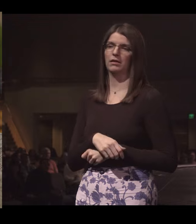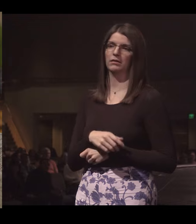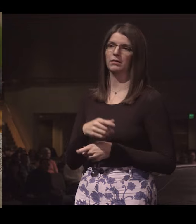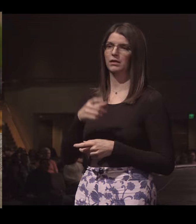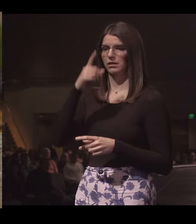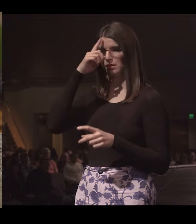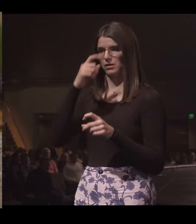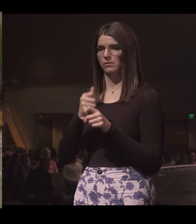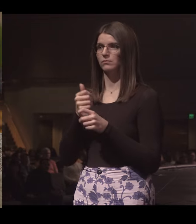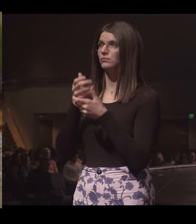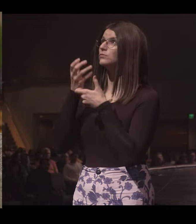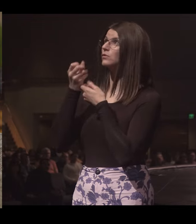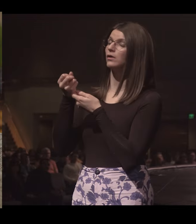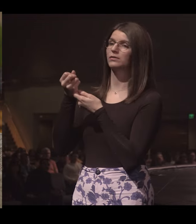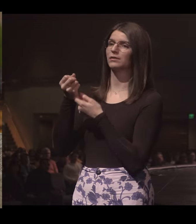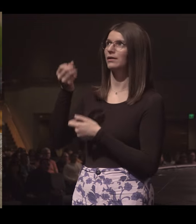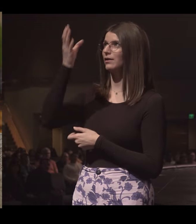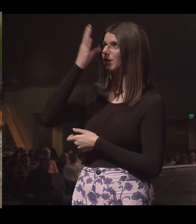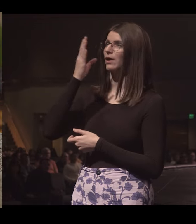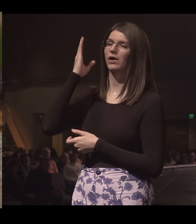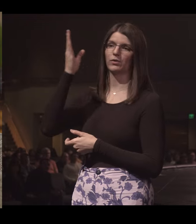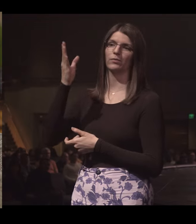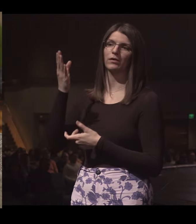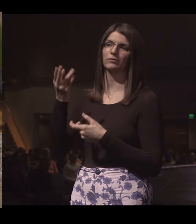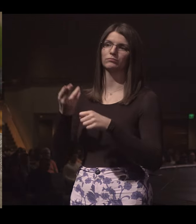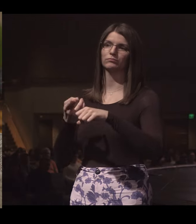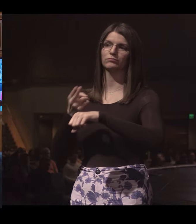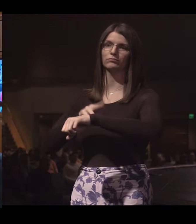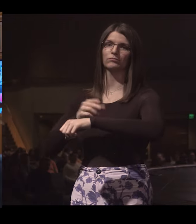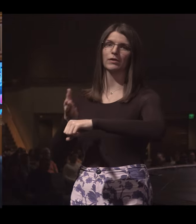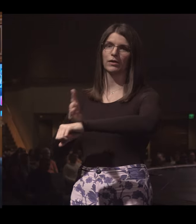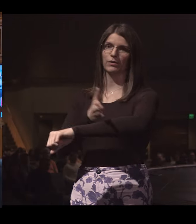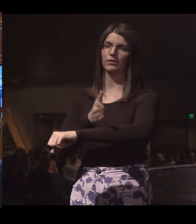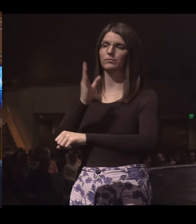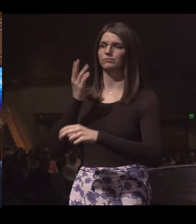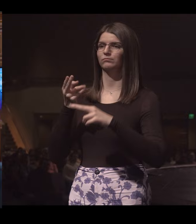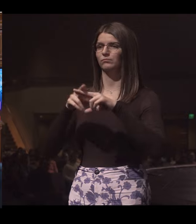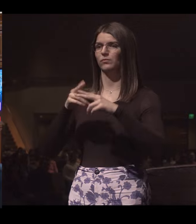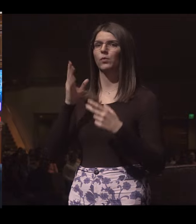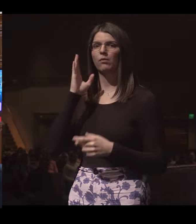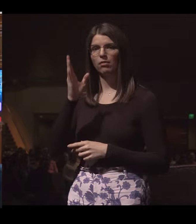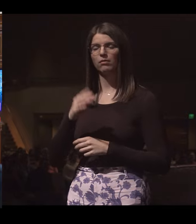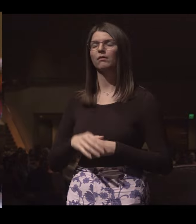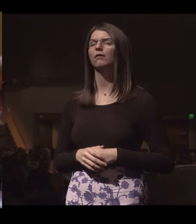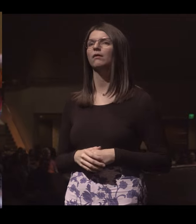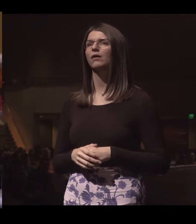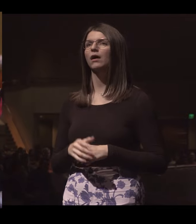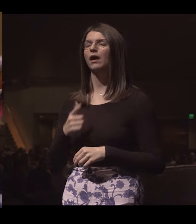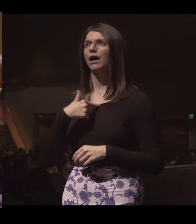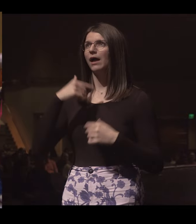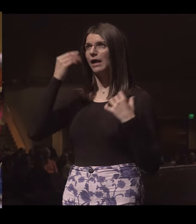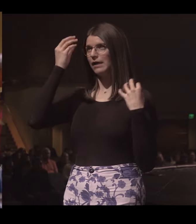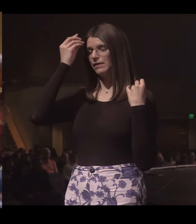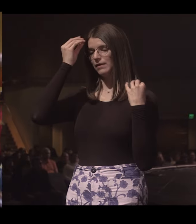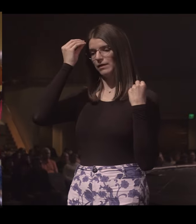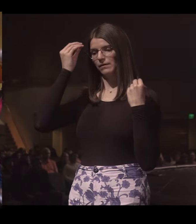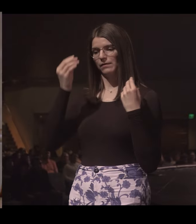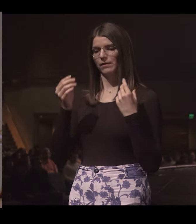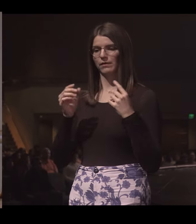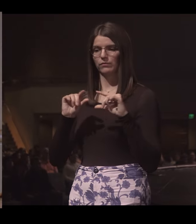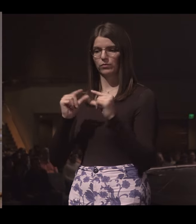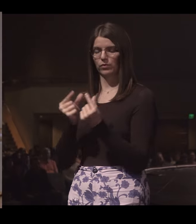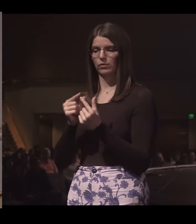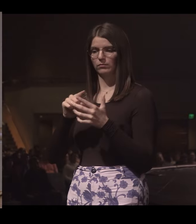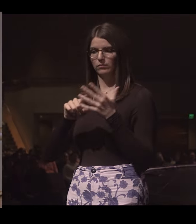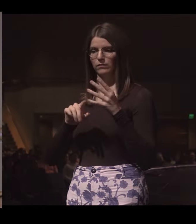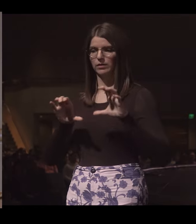a little bit faithful with watering, God's going to give the increase. You know, when I think of all the things the